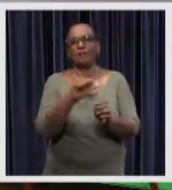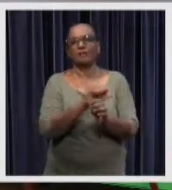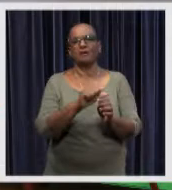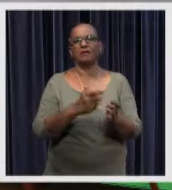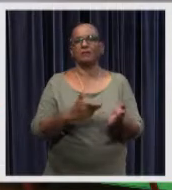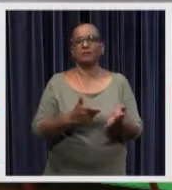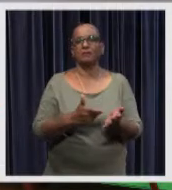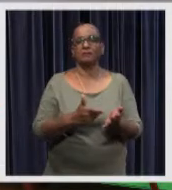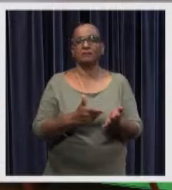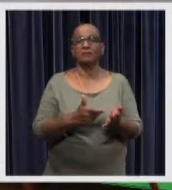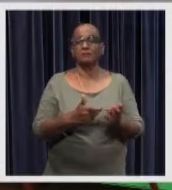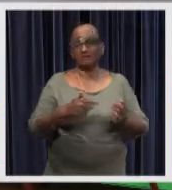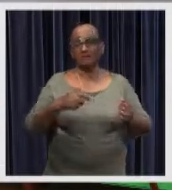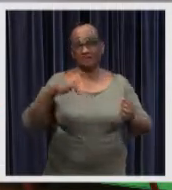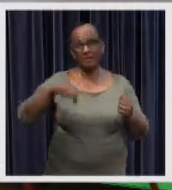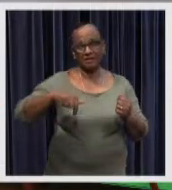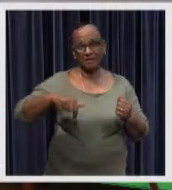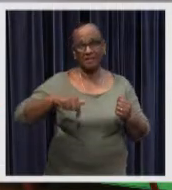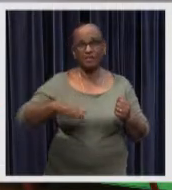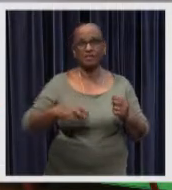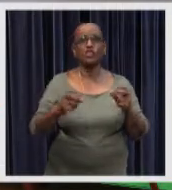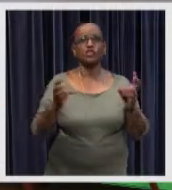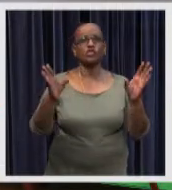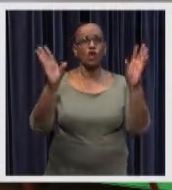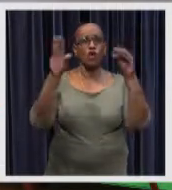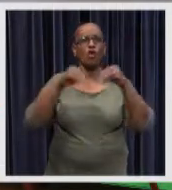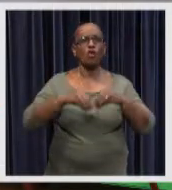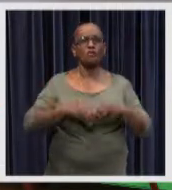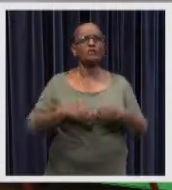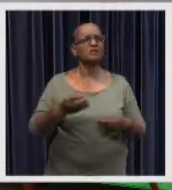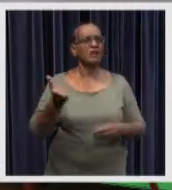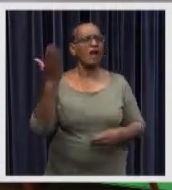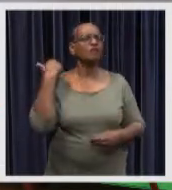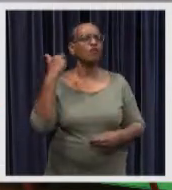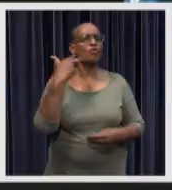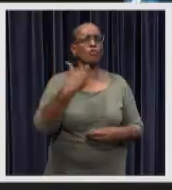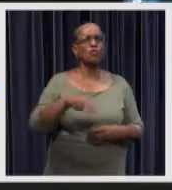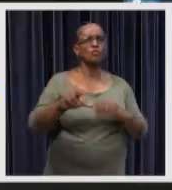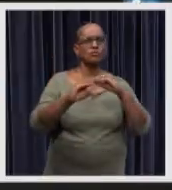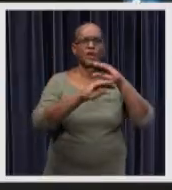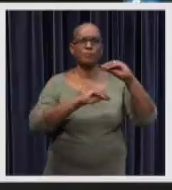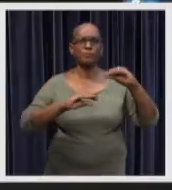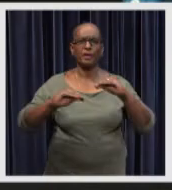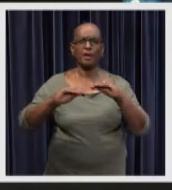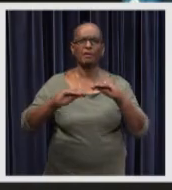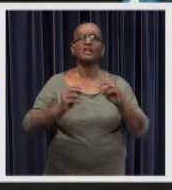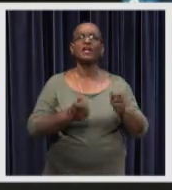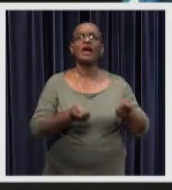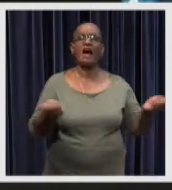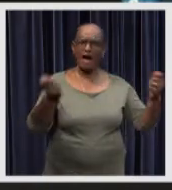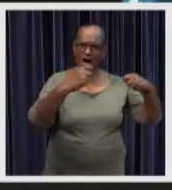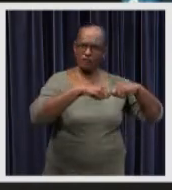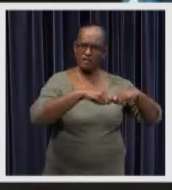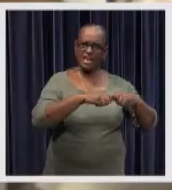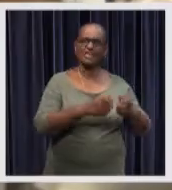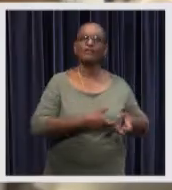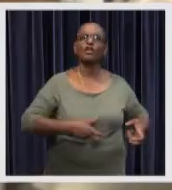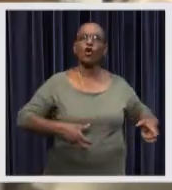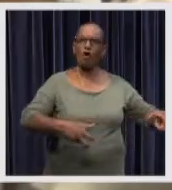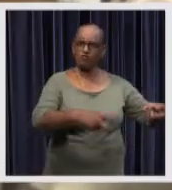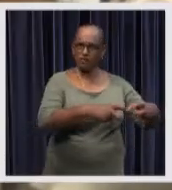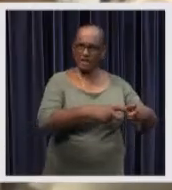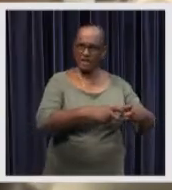was the conclusion last wednesday during the closing of the conference on the protection of the ozone layer